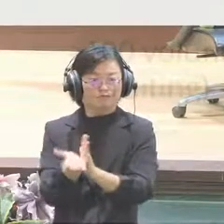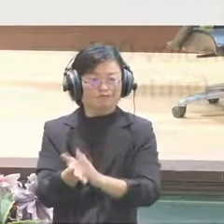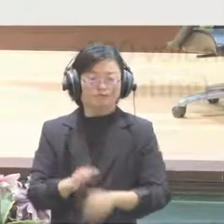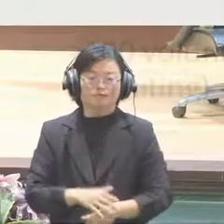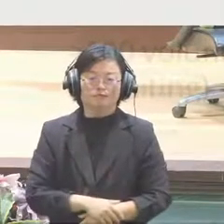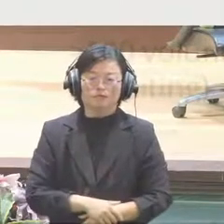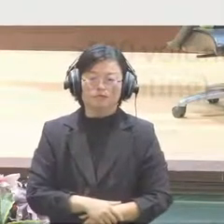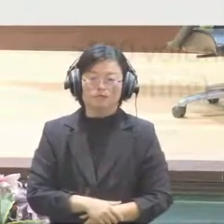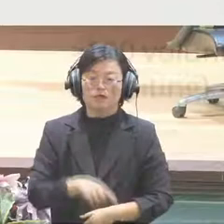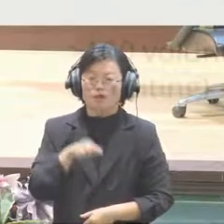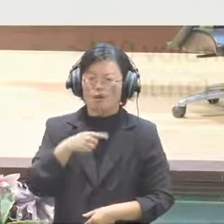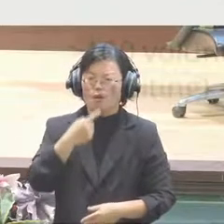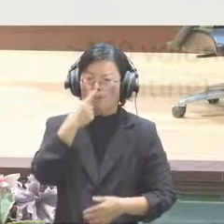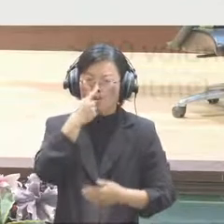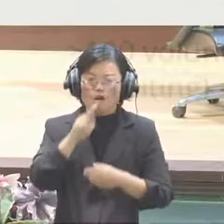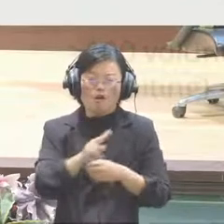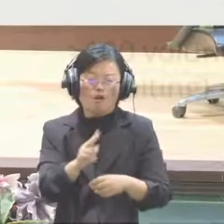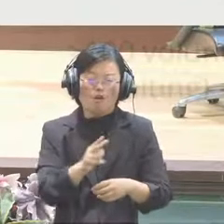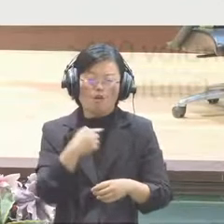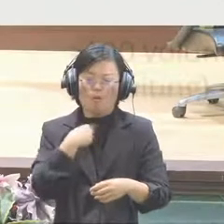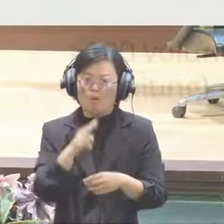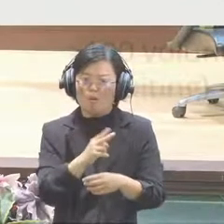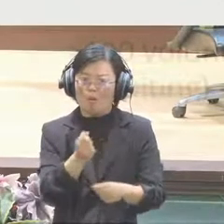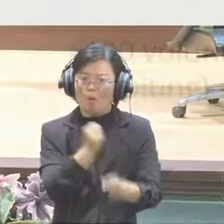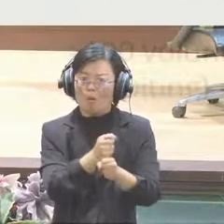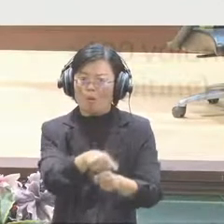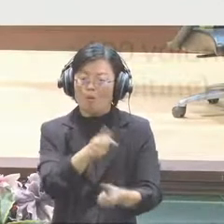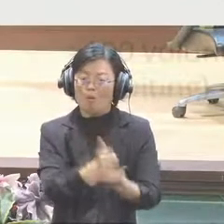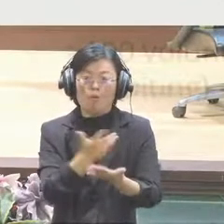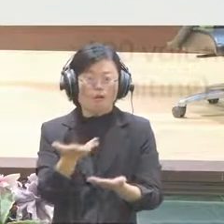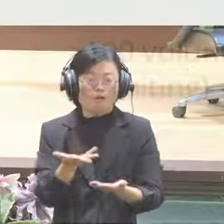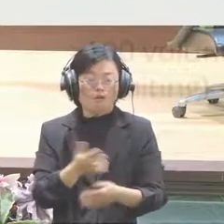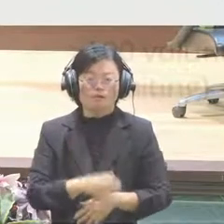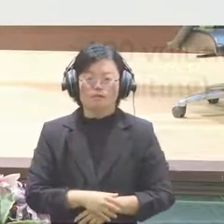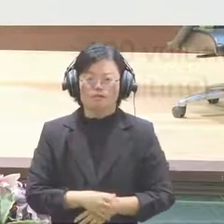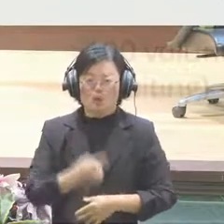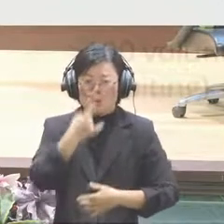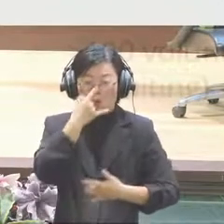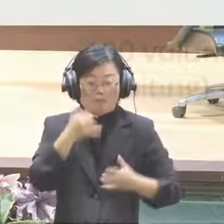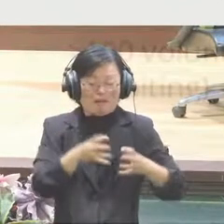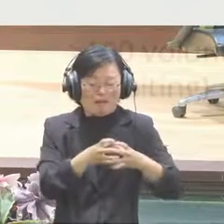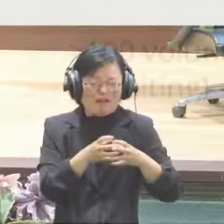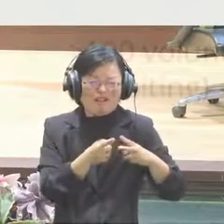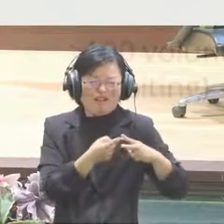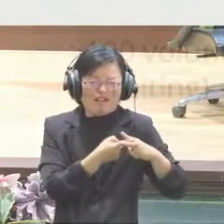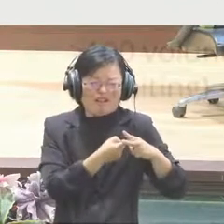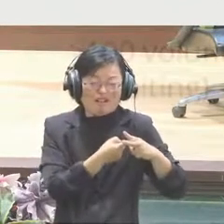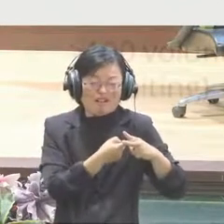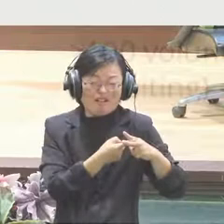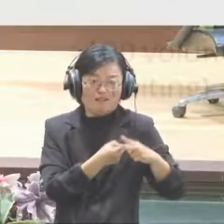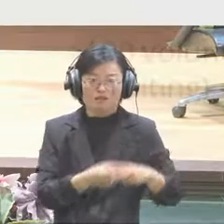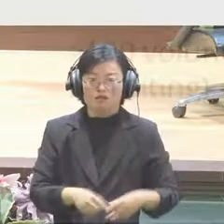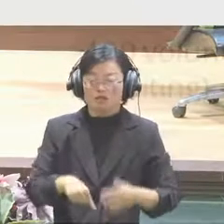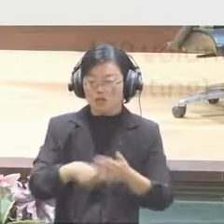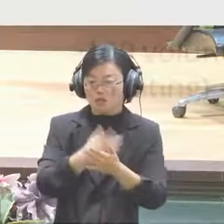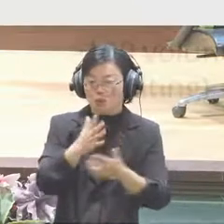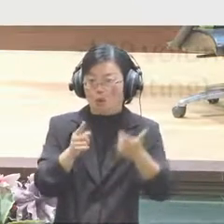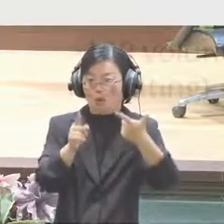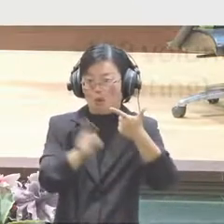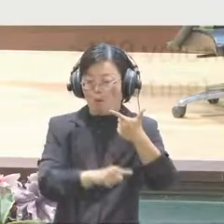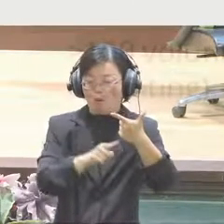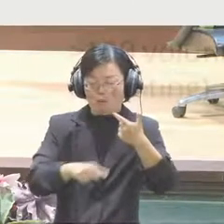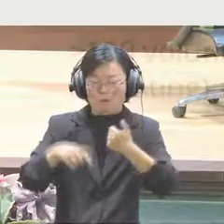The Liberal Research Committee is a very small group of people. We only have six full-time researchers. So